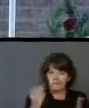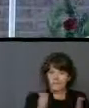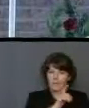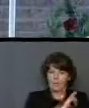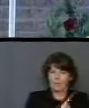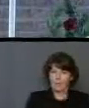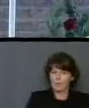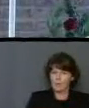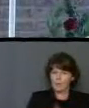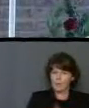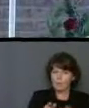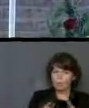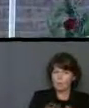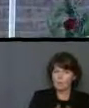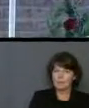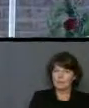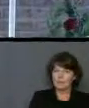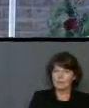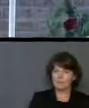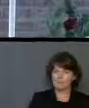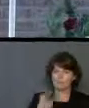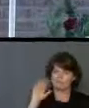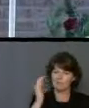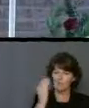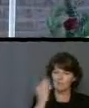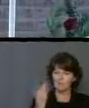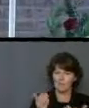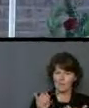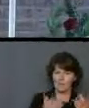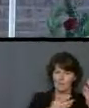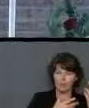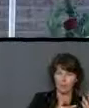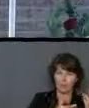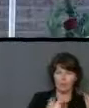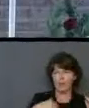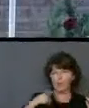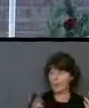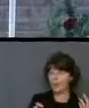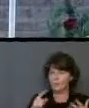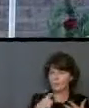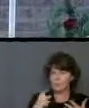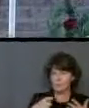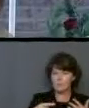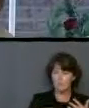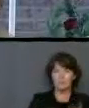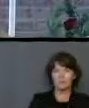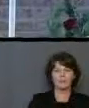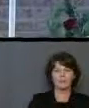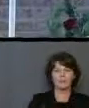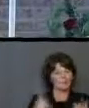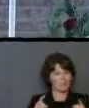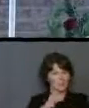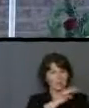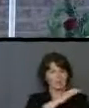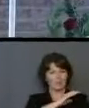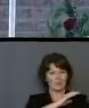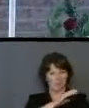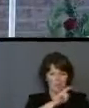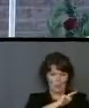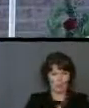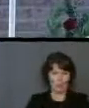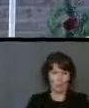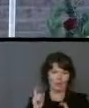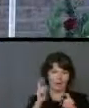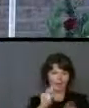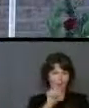Lord in the same light? Or does it seem more like a burden to you? When the Lord places a task before you, do you sigh